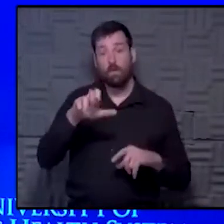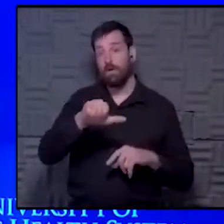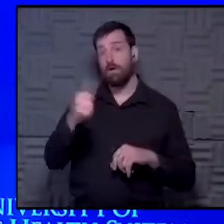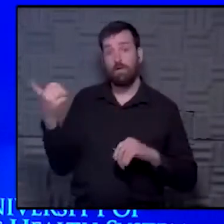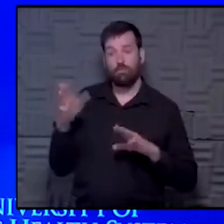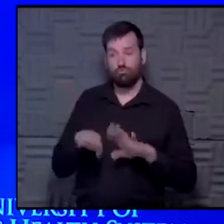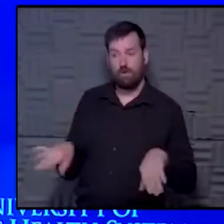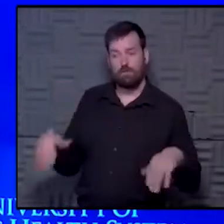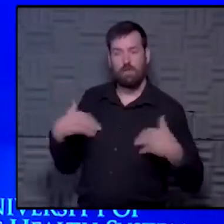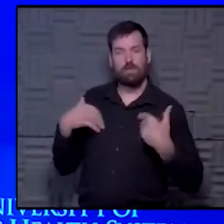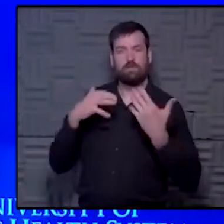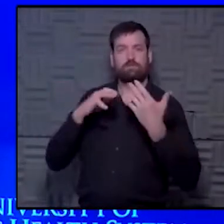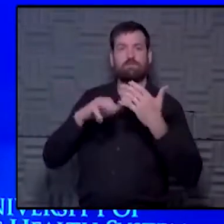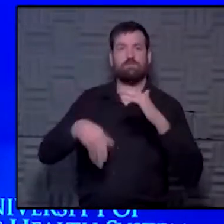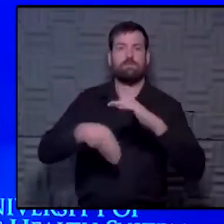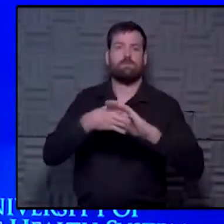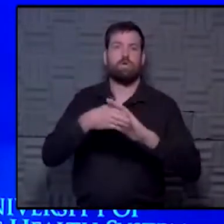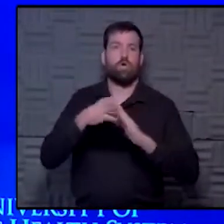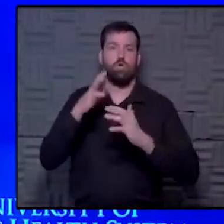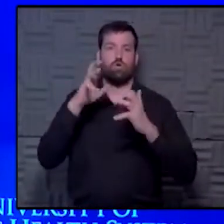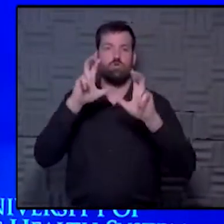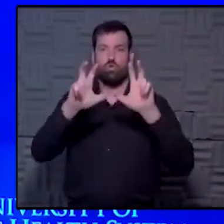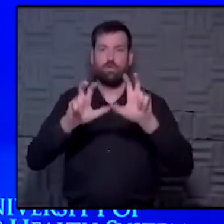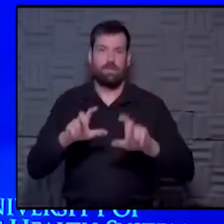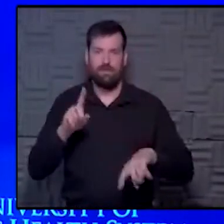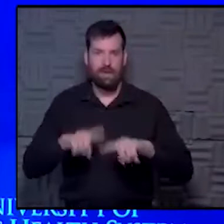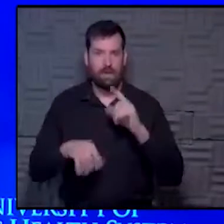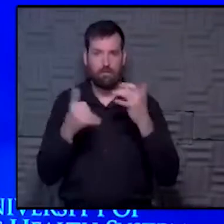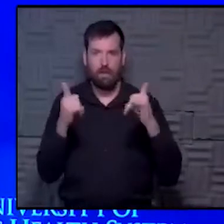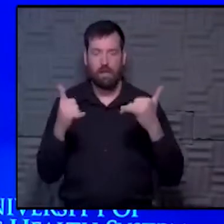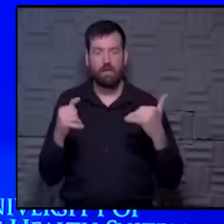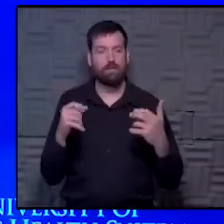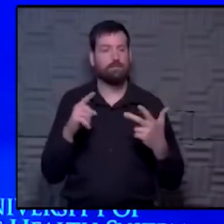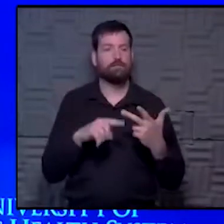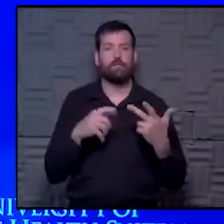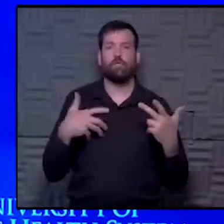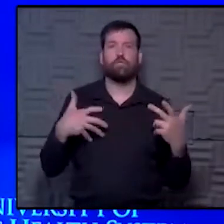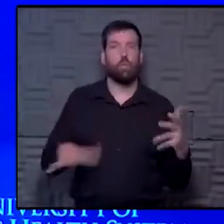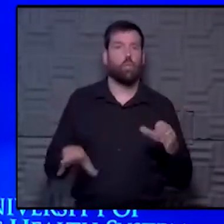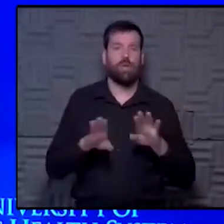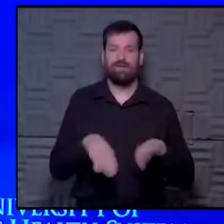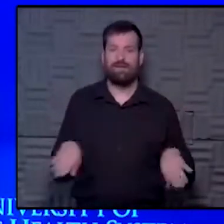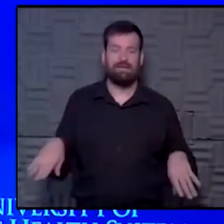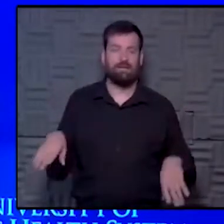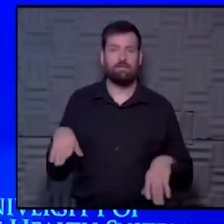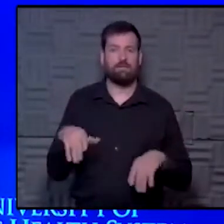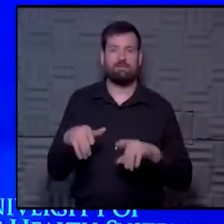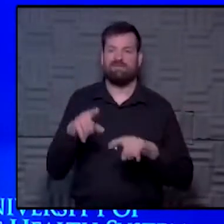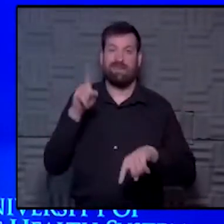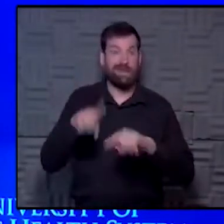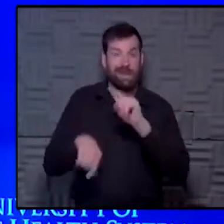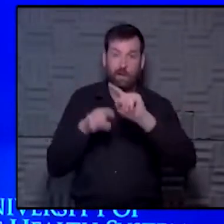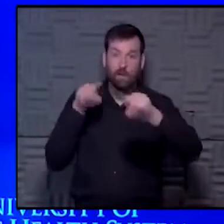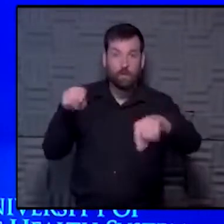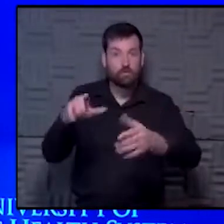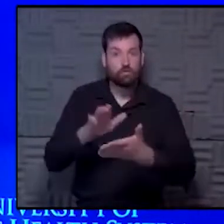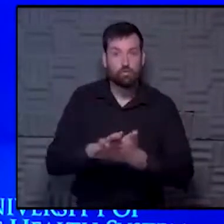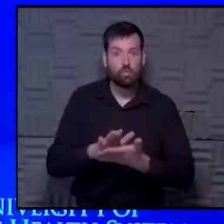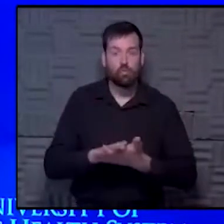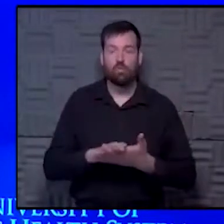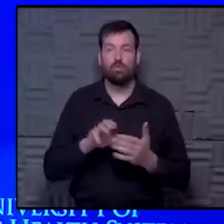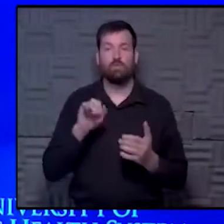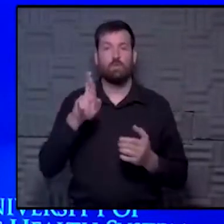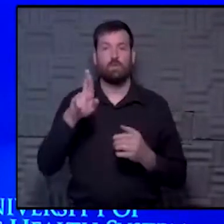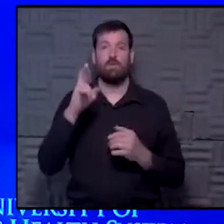soccer tournament this weekend and won't be able to play, or I don't want my kids to not be able to go to school while we're waiting on a result, or